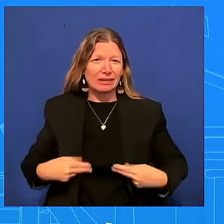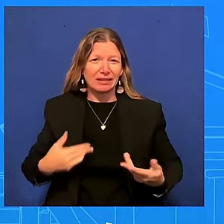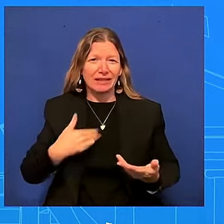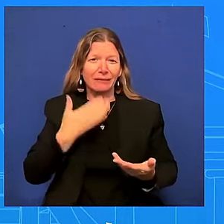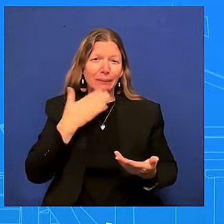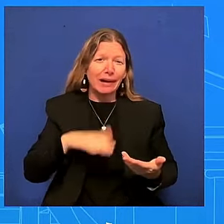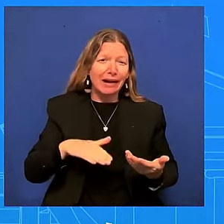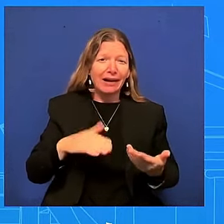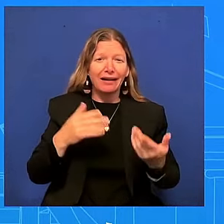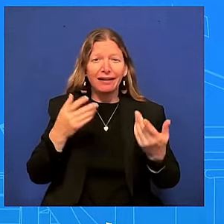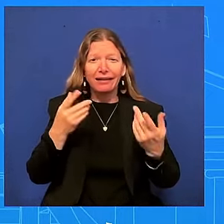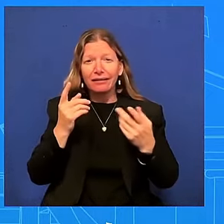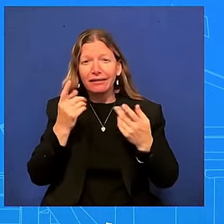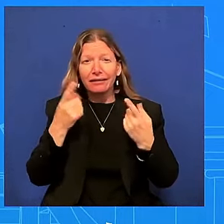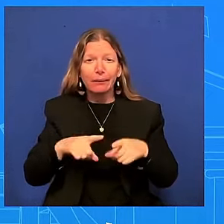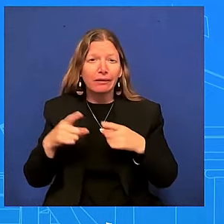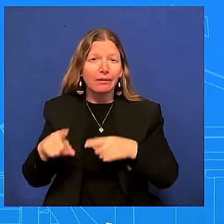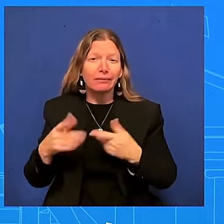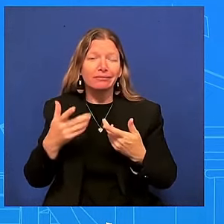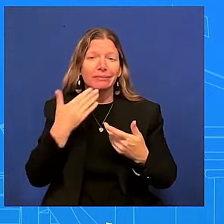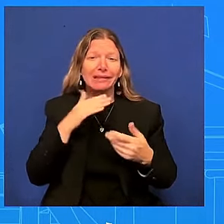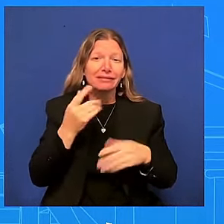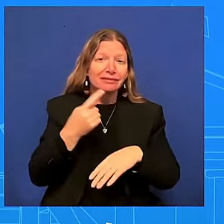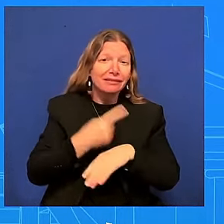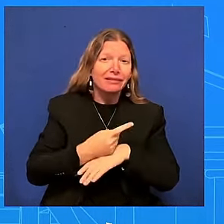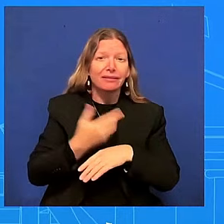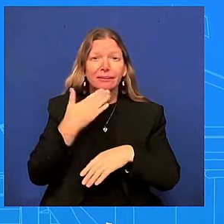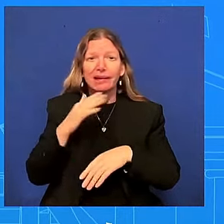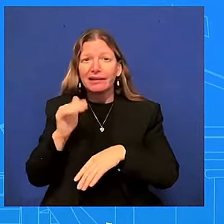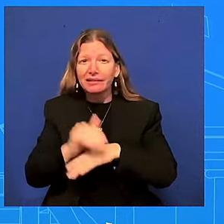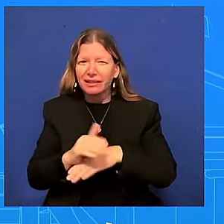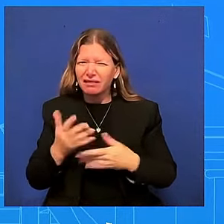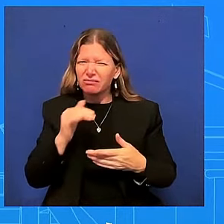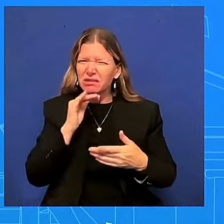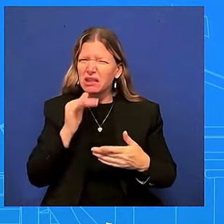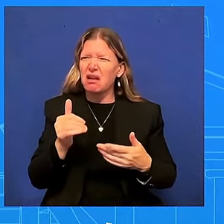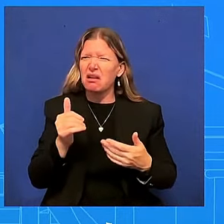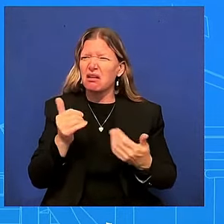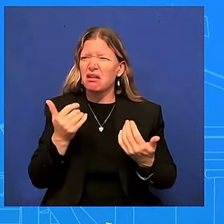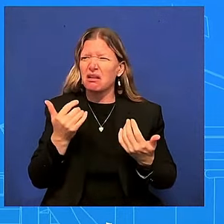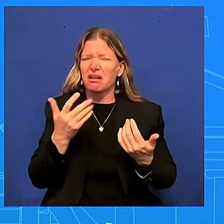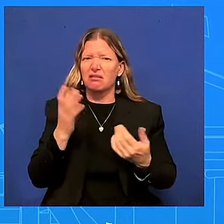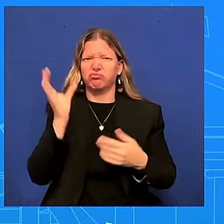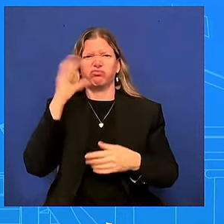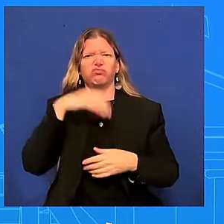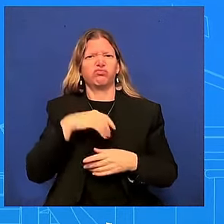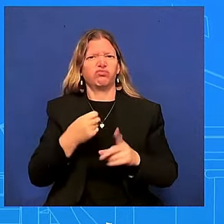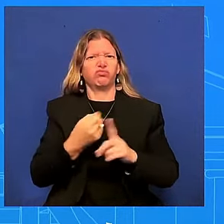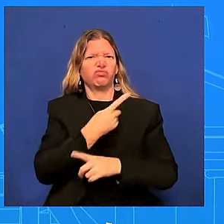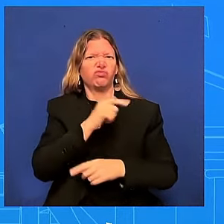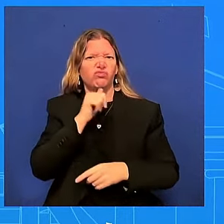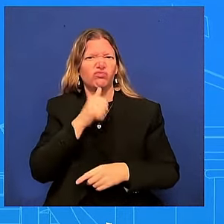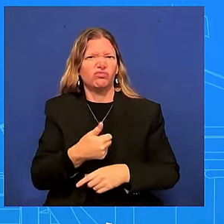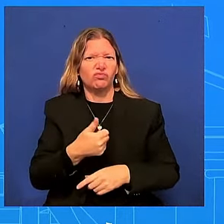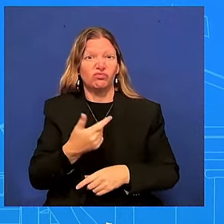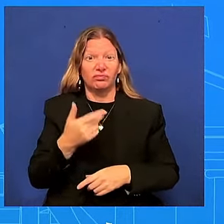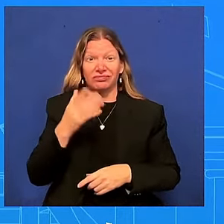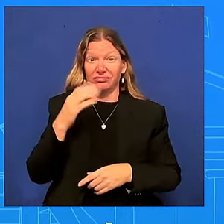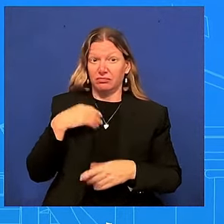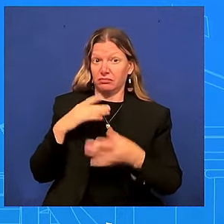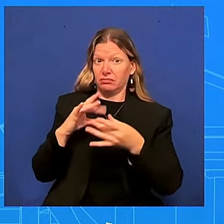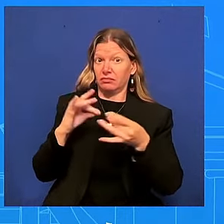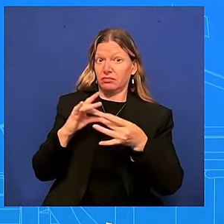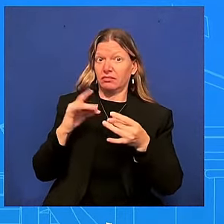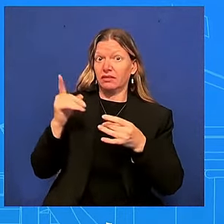incumbents most incumbents uh for their first debate you know it doesn't go well so it's not also unusual in that